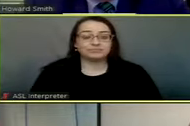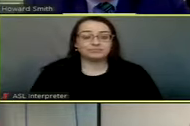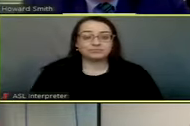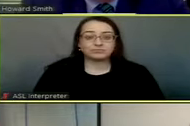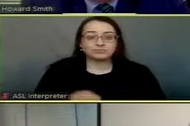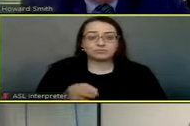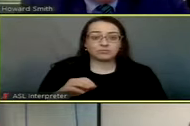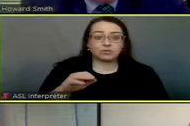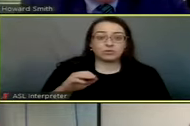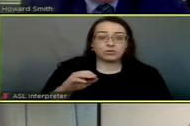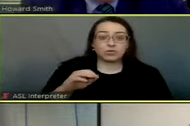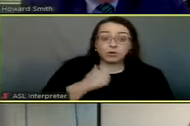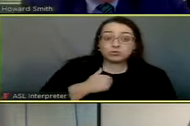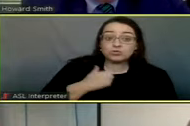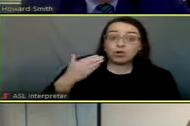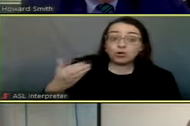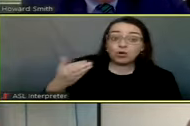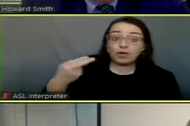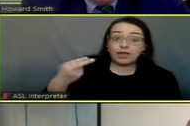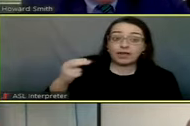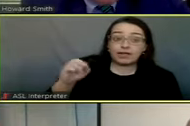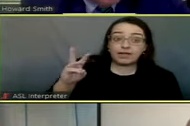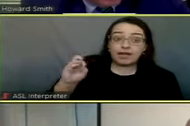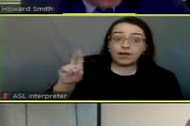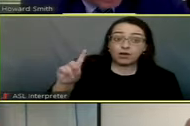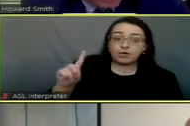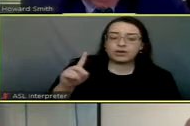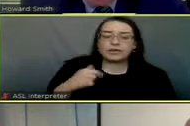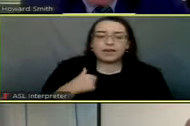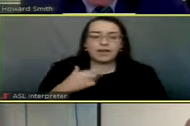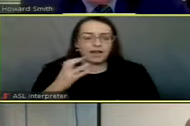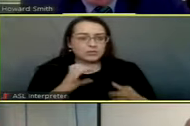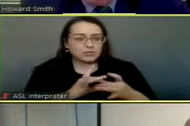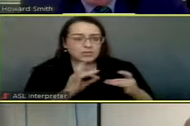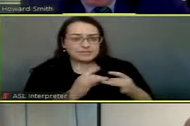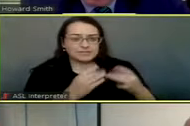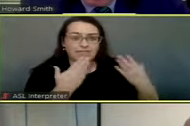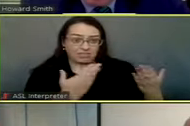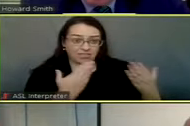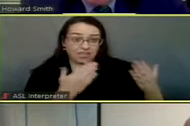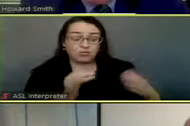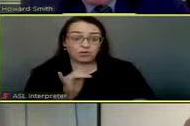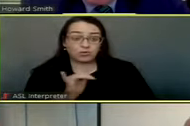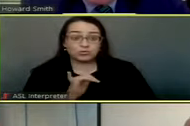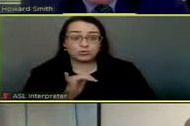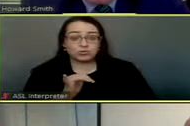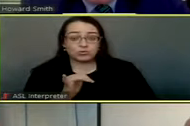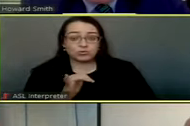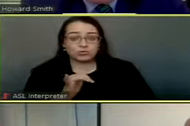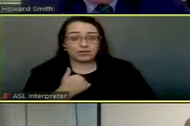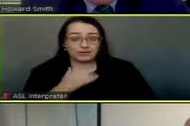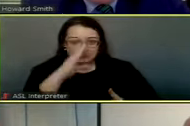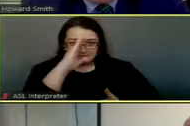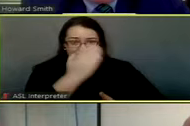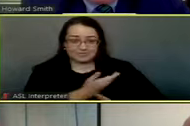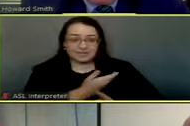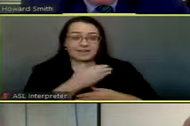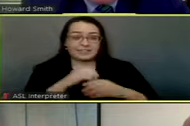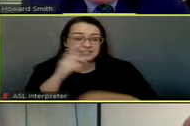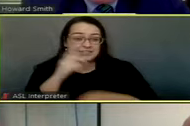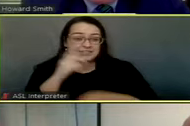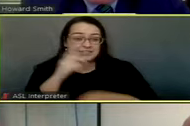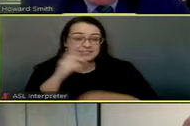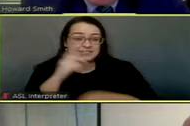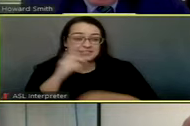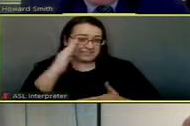Counsel, do we have a go ahead, Howard. Yes, just want to say thank you also. have a son in Dallas,